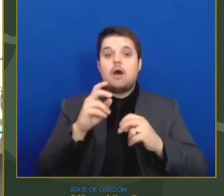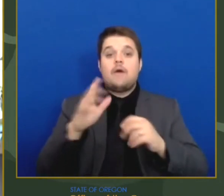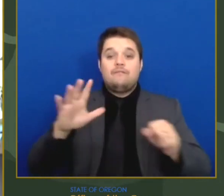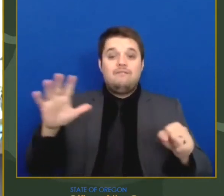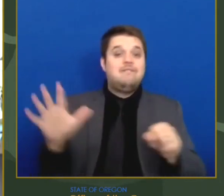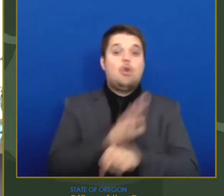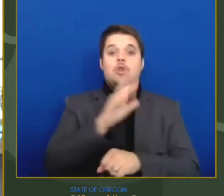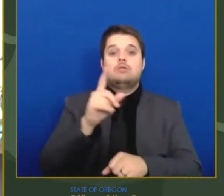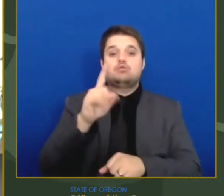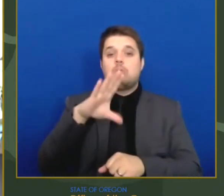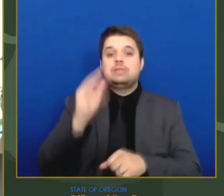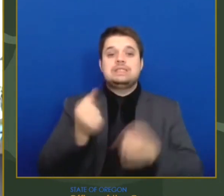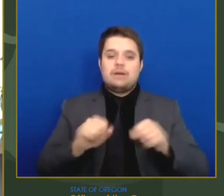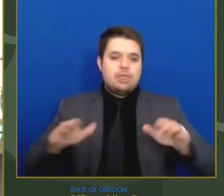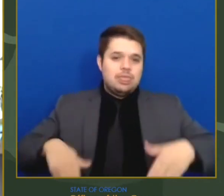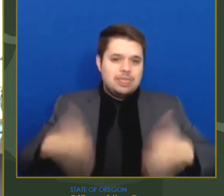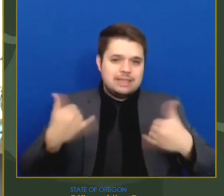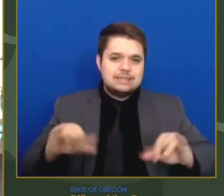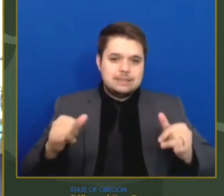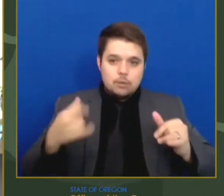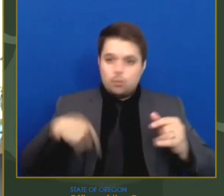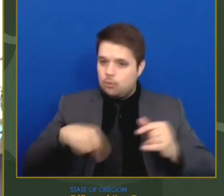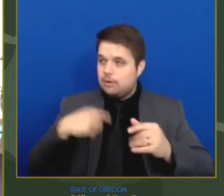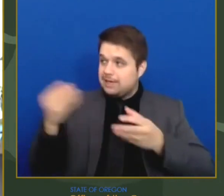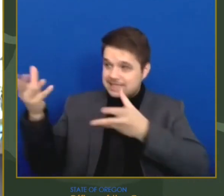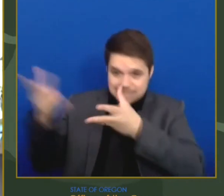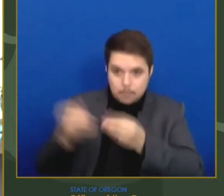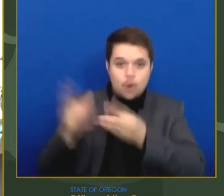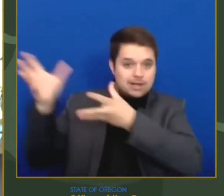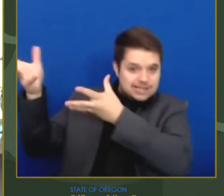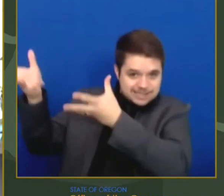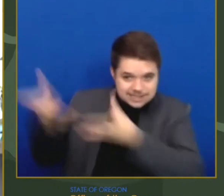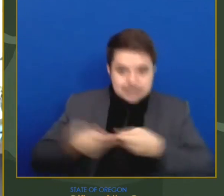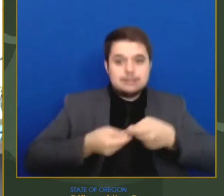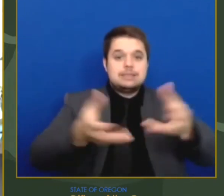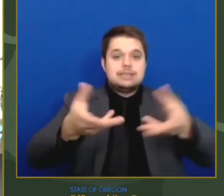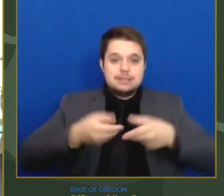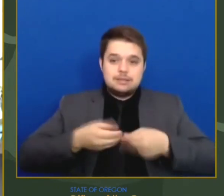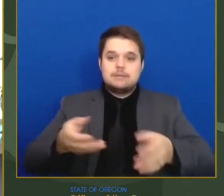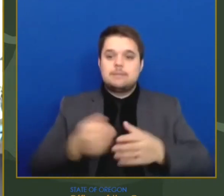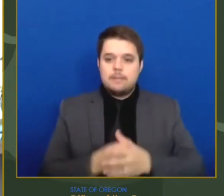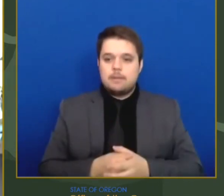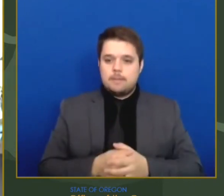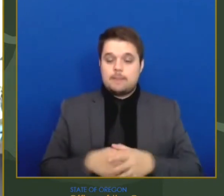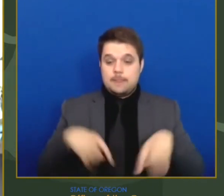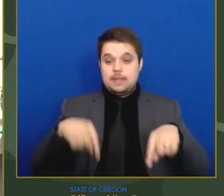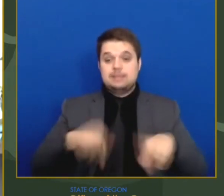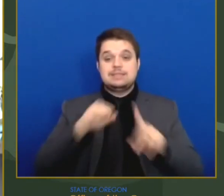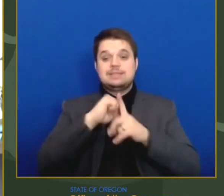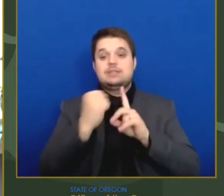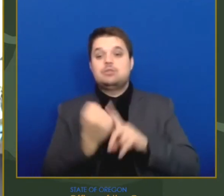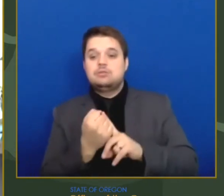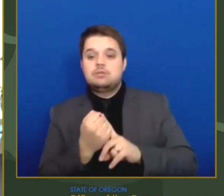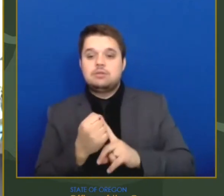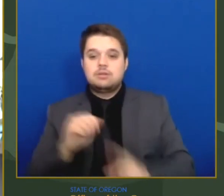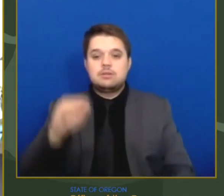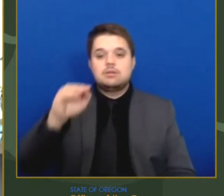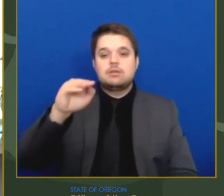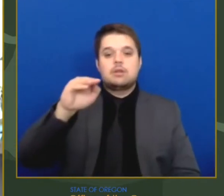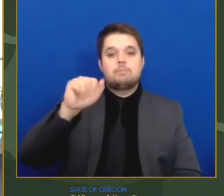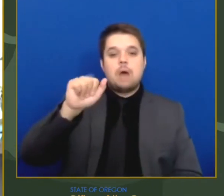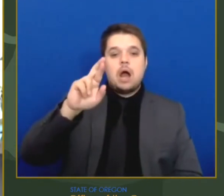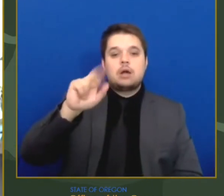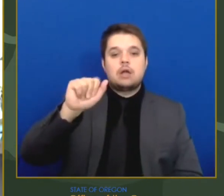we've said that tackling this pandemic would be a marathon. And we're in the last stretches, but not yet across the finish line.